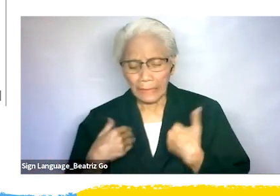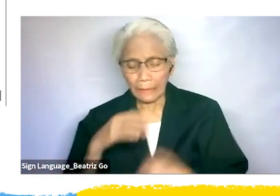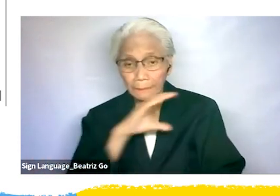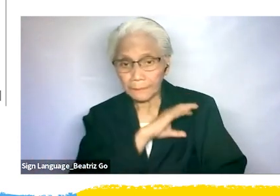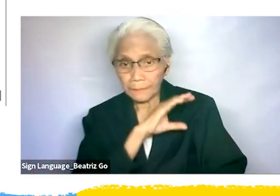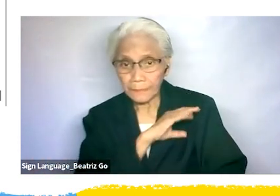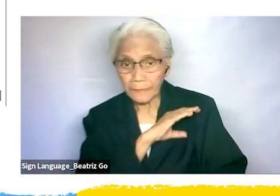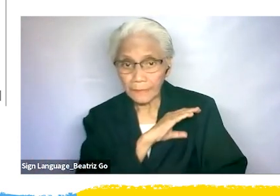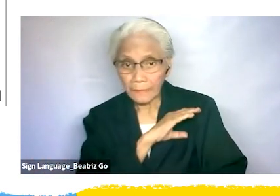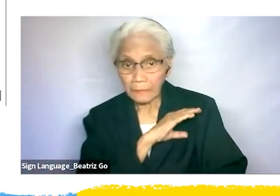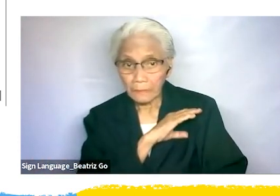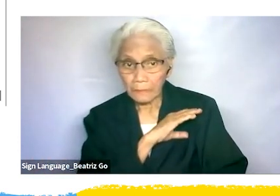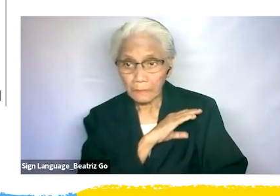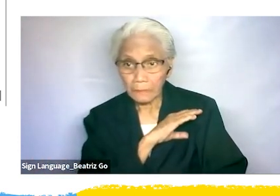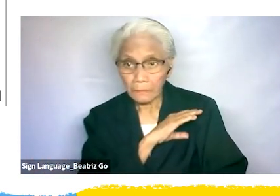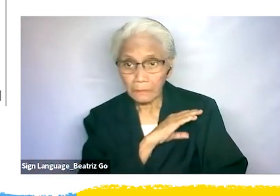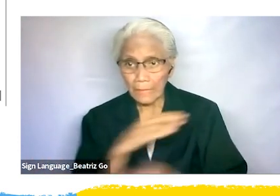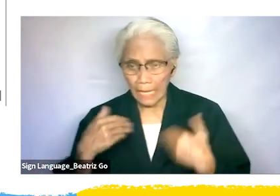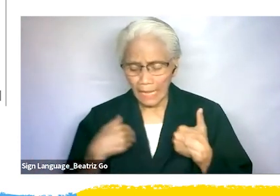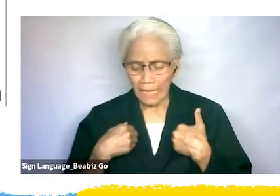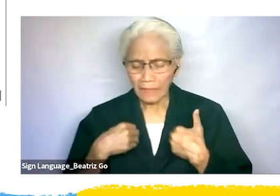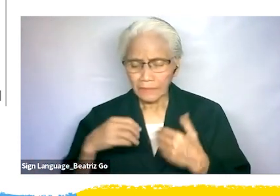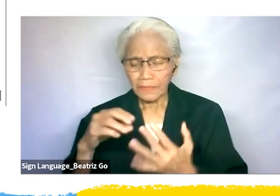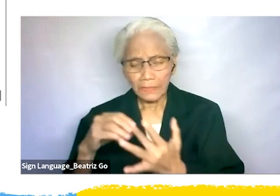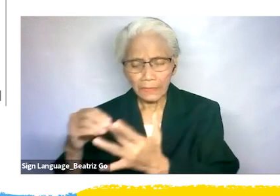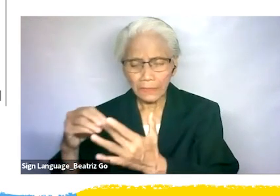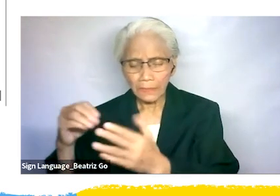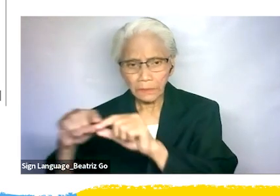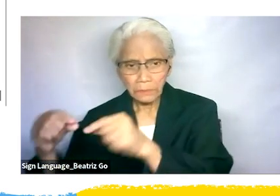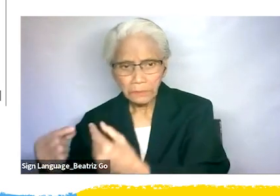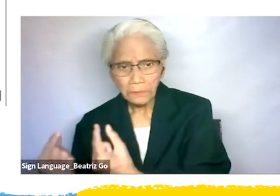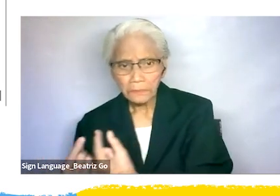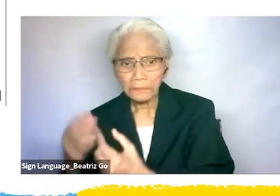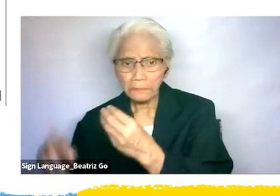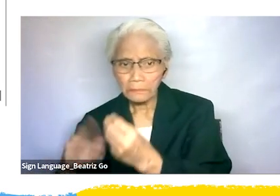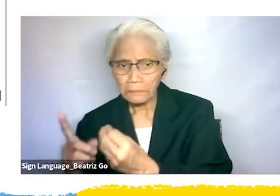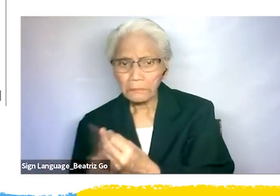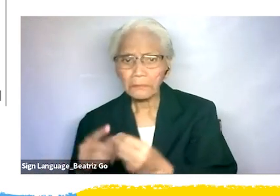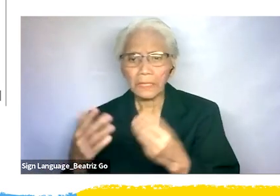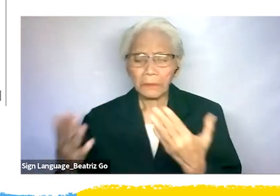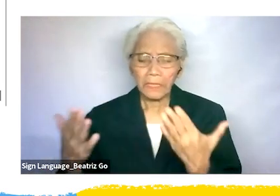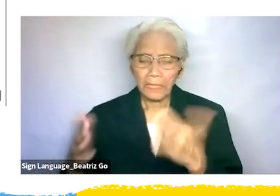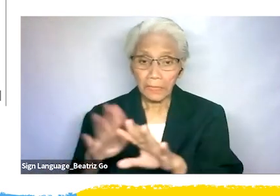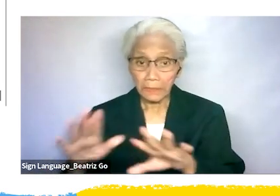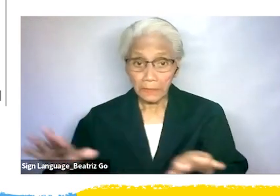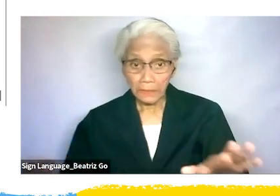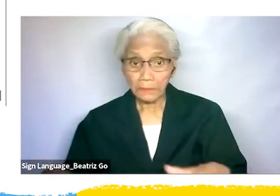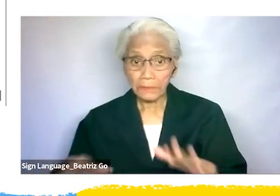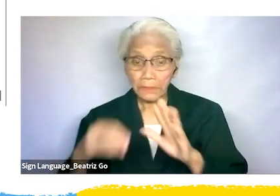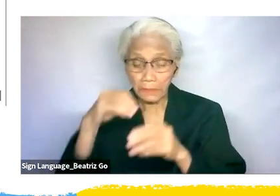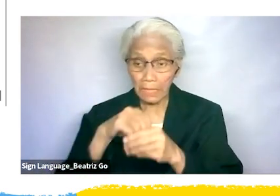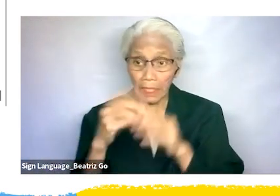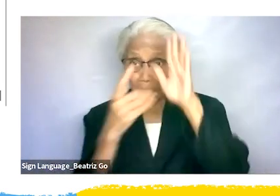This causes certain groups to be concerned about the safety of children and youth participating in demonstrations.